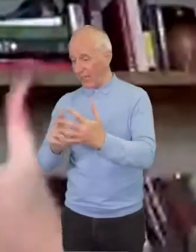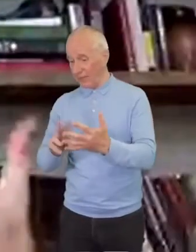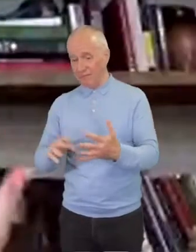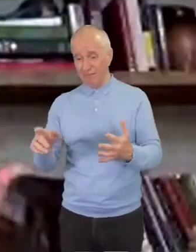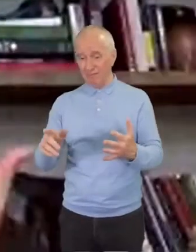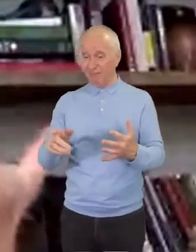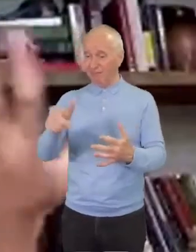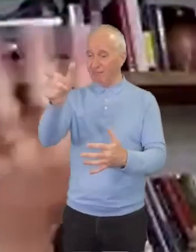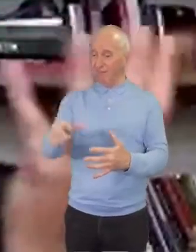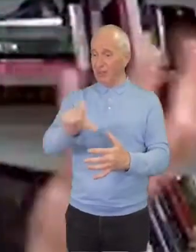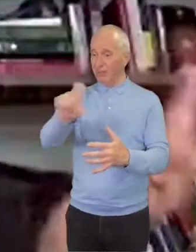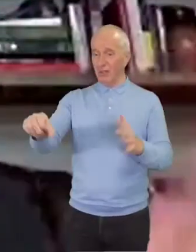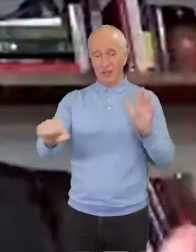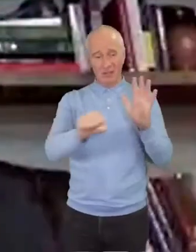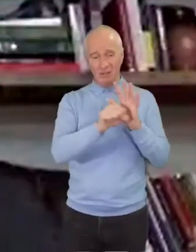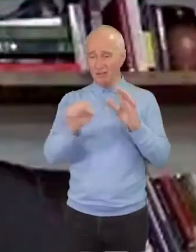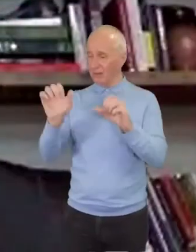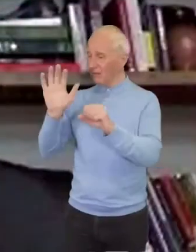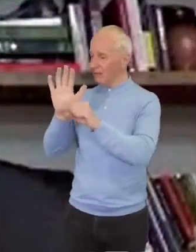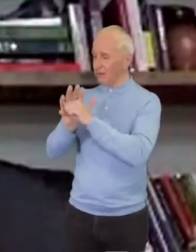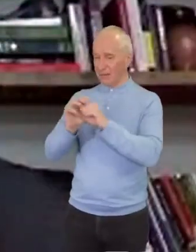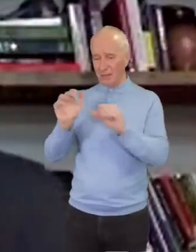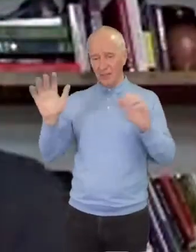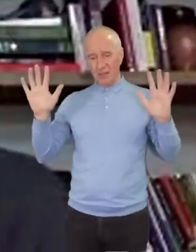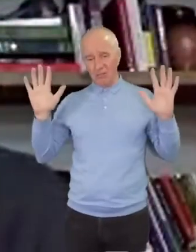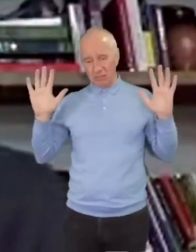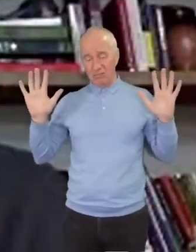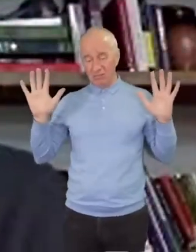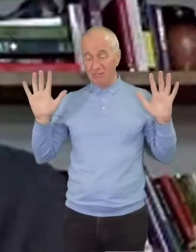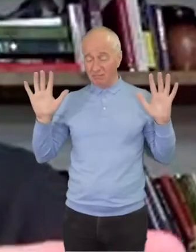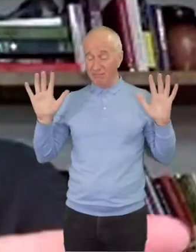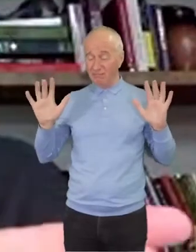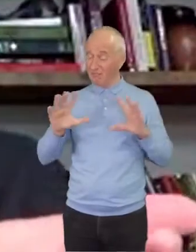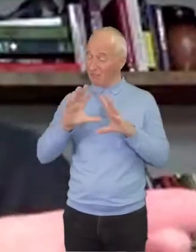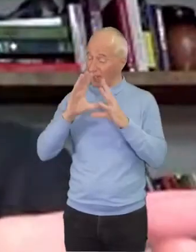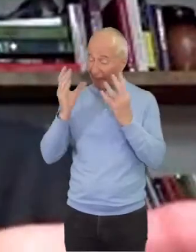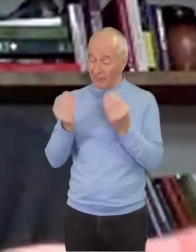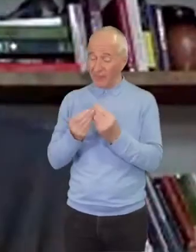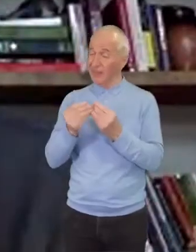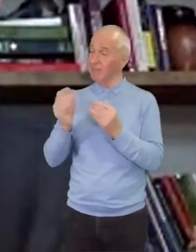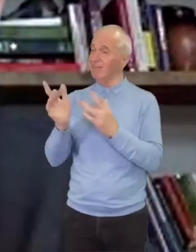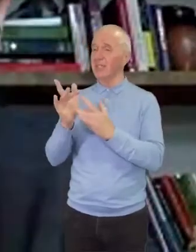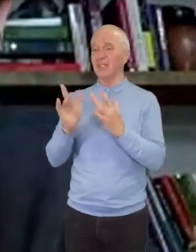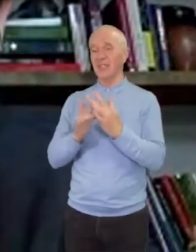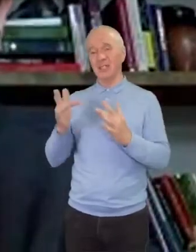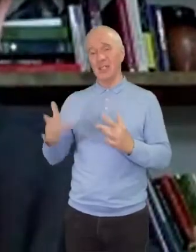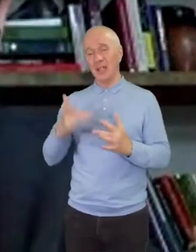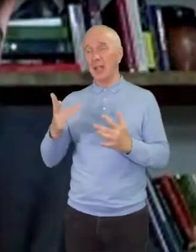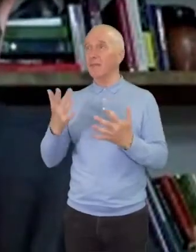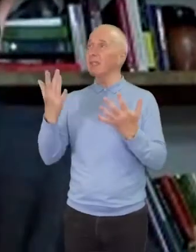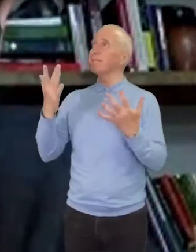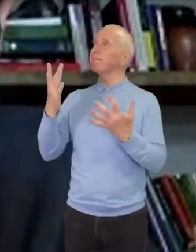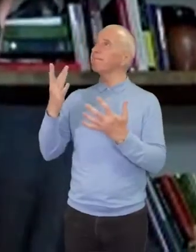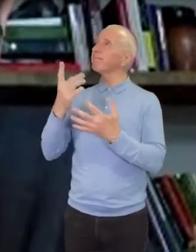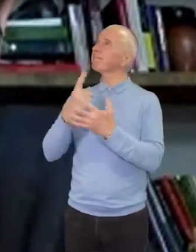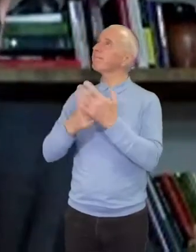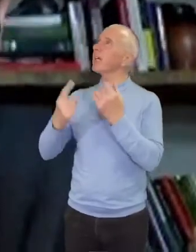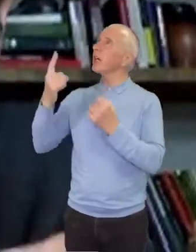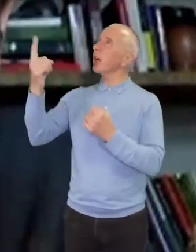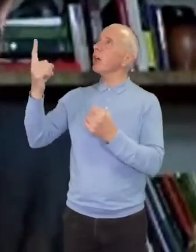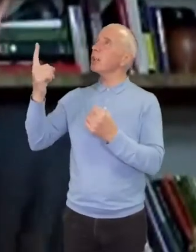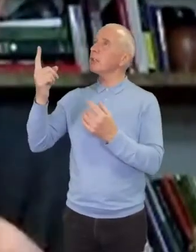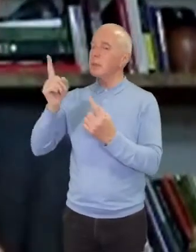cross. Everything in the life of Jesus is about a God who is leaning in